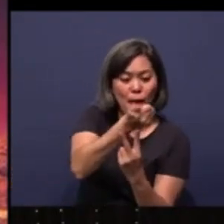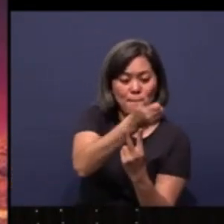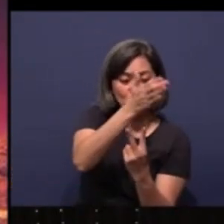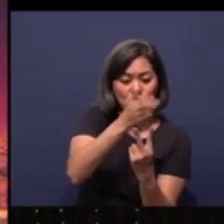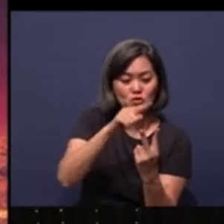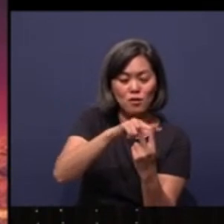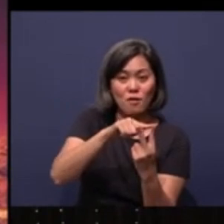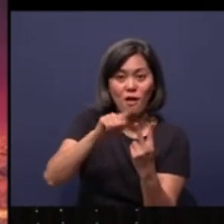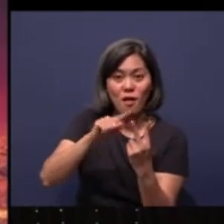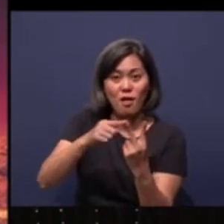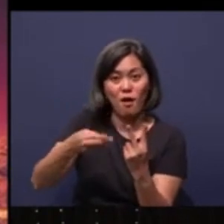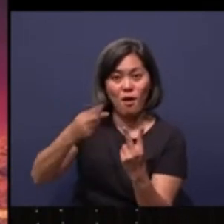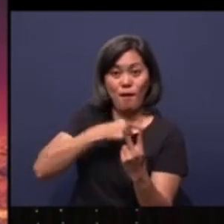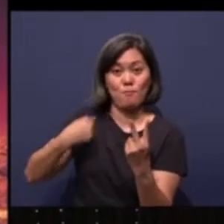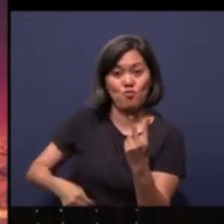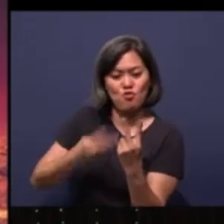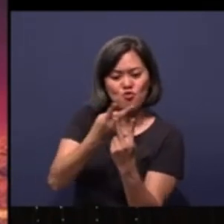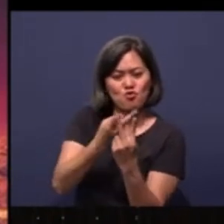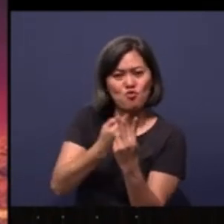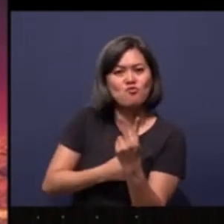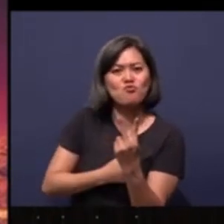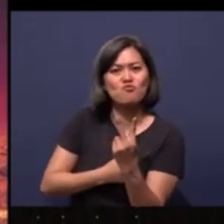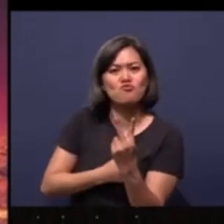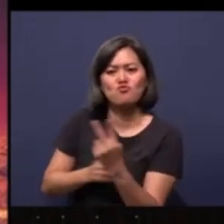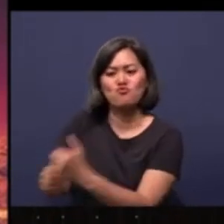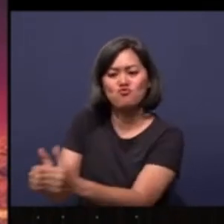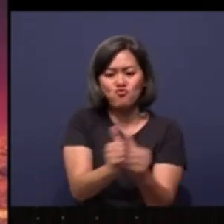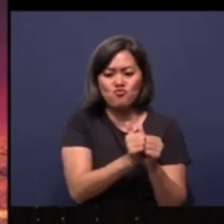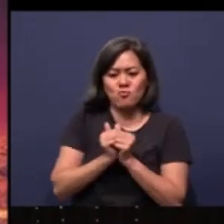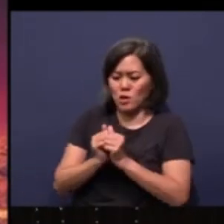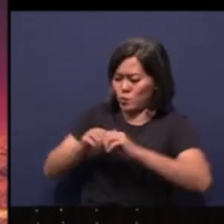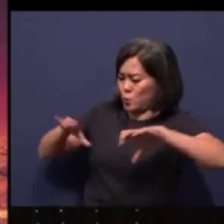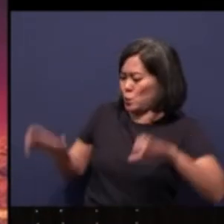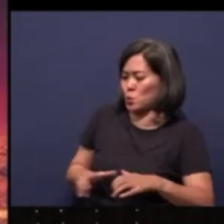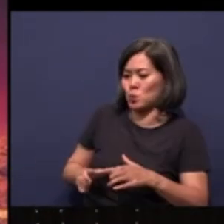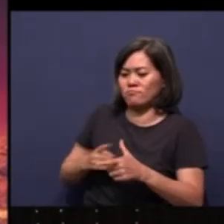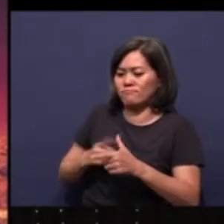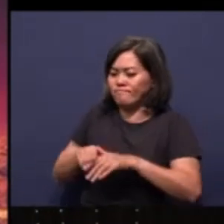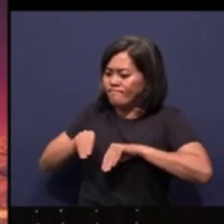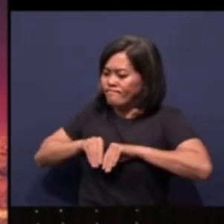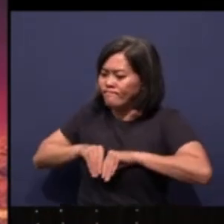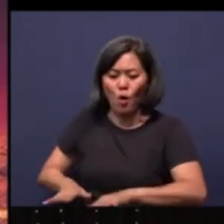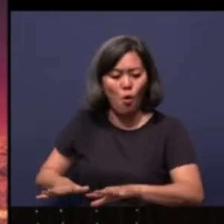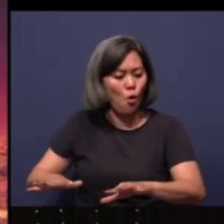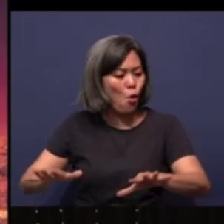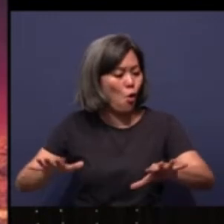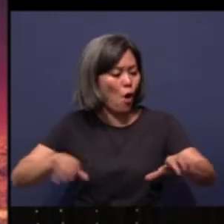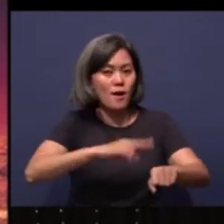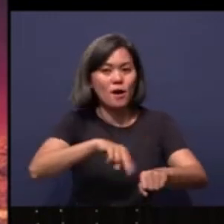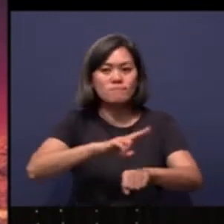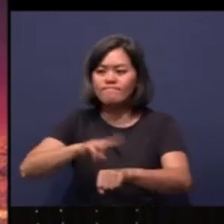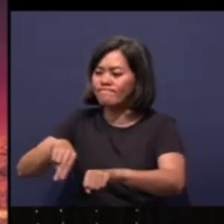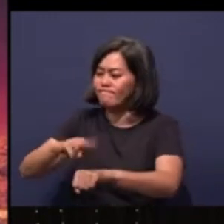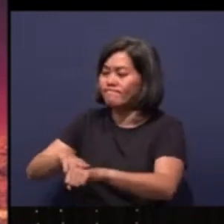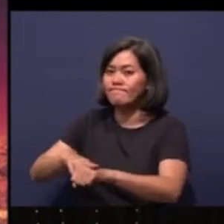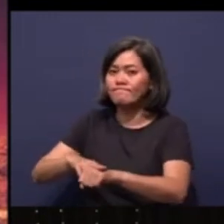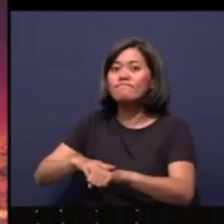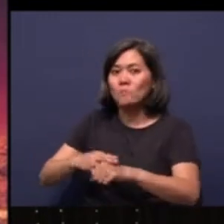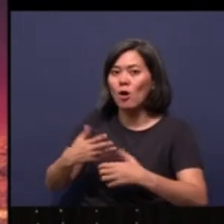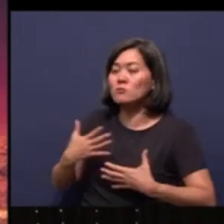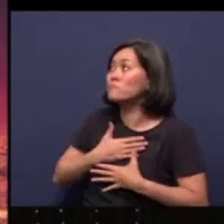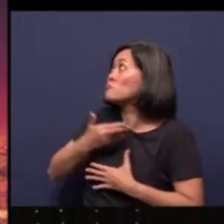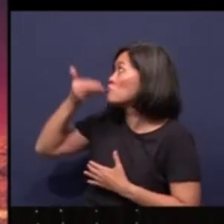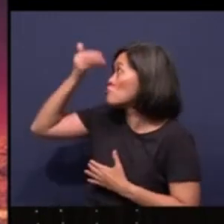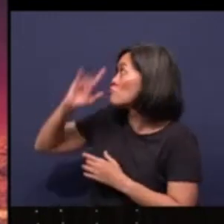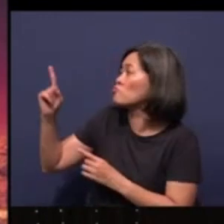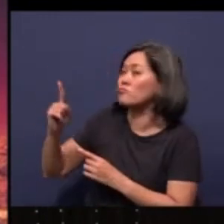Together, let's do this so that it will go to the nations. And then as they feared the Lord, verse